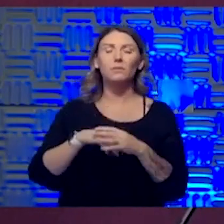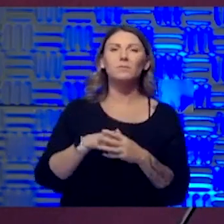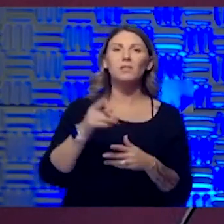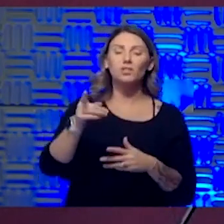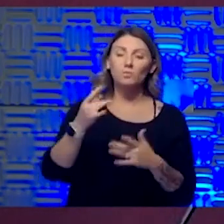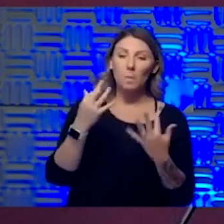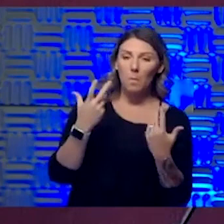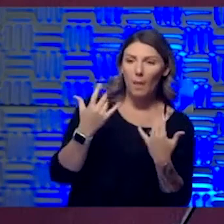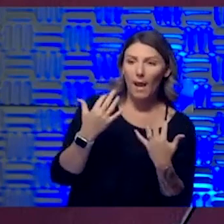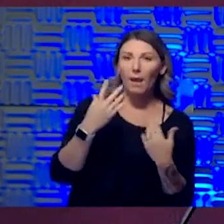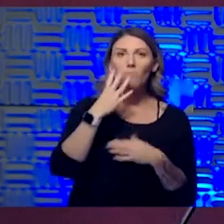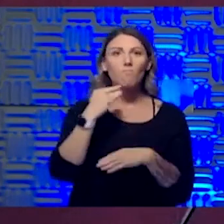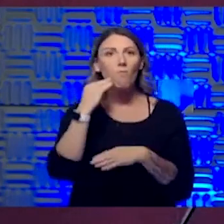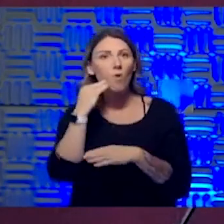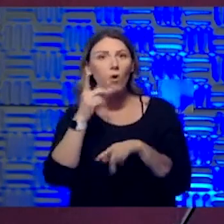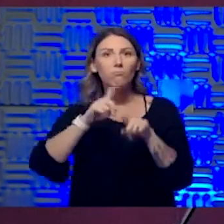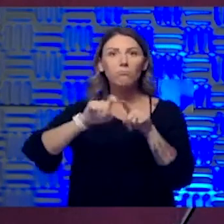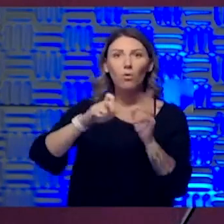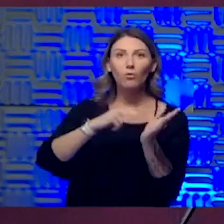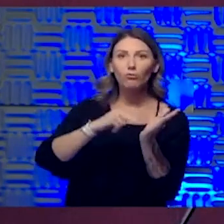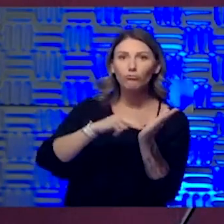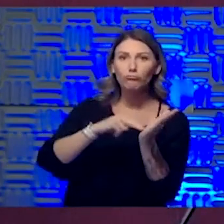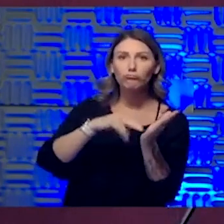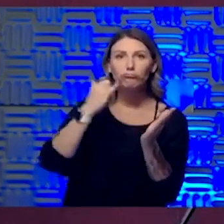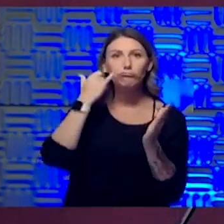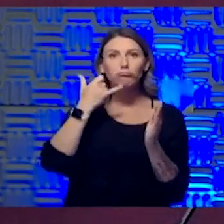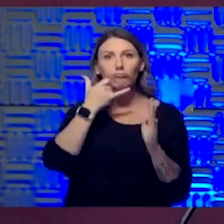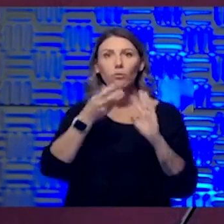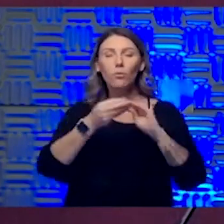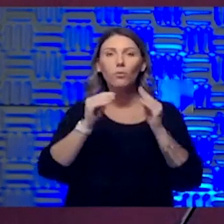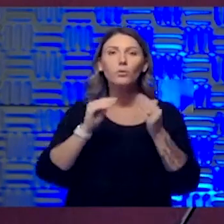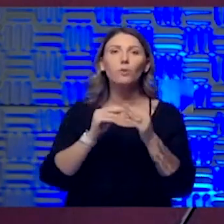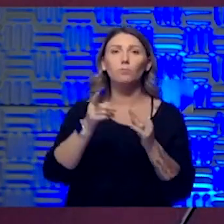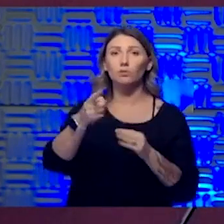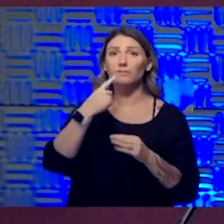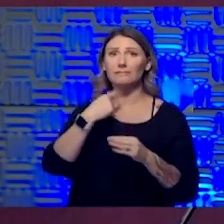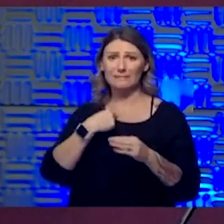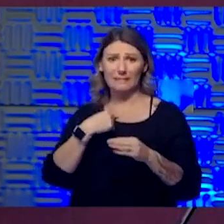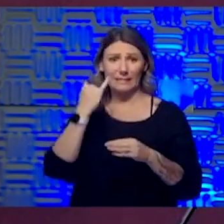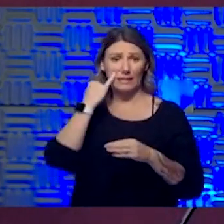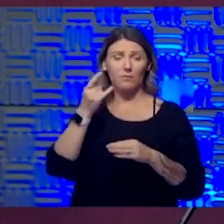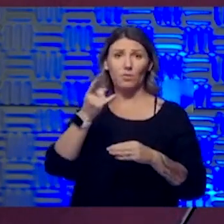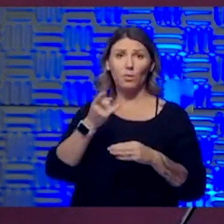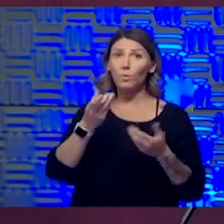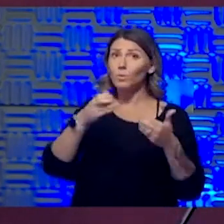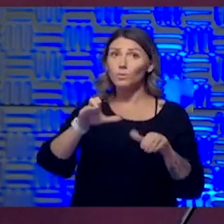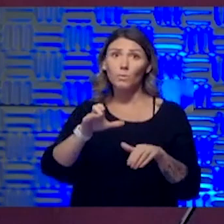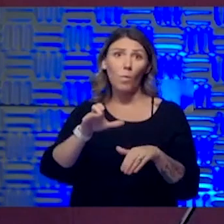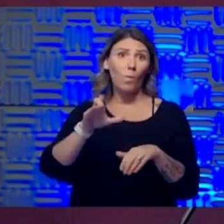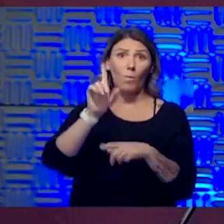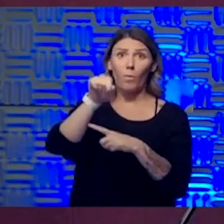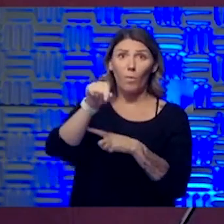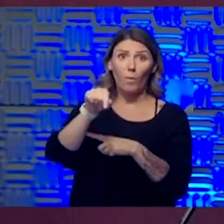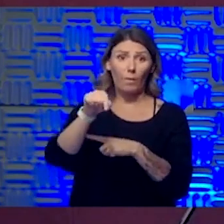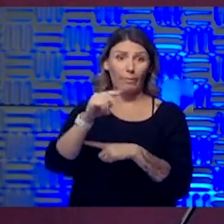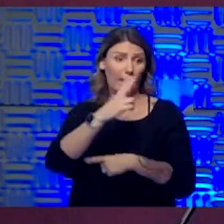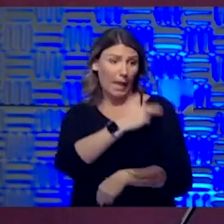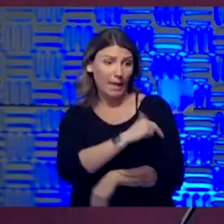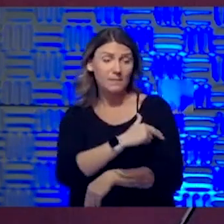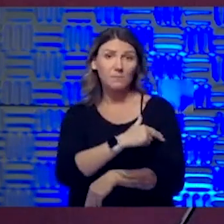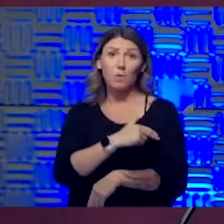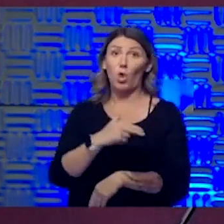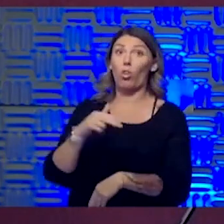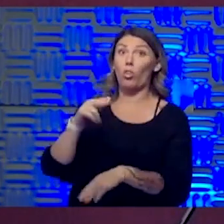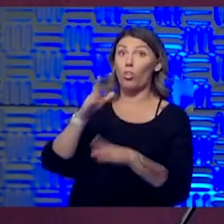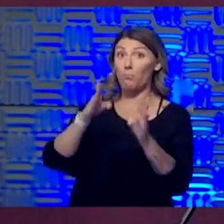see how much longer she could wait. She, she told me that she was told that if you don't go to the hospital, I'm going to call 911 to come get